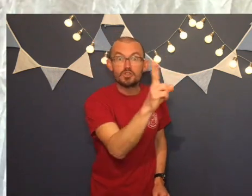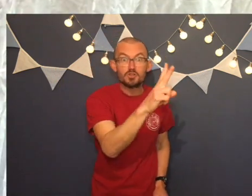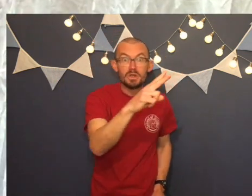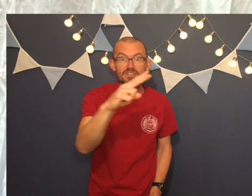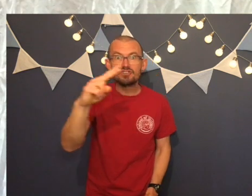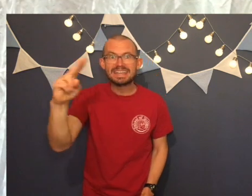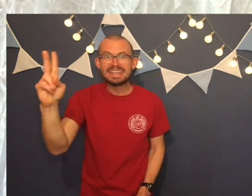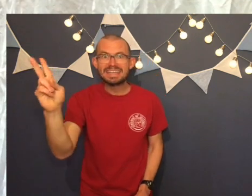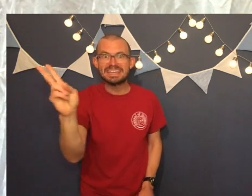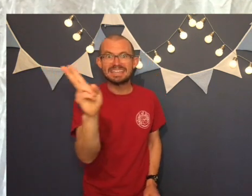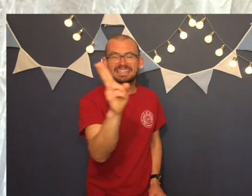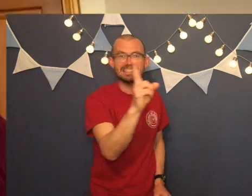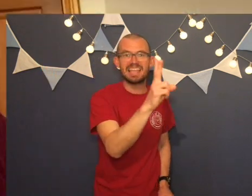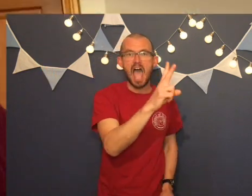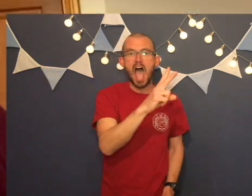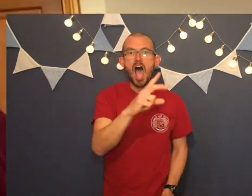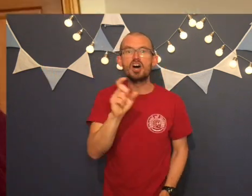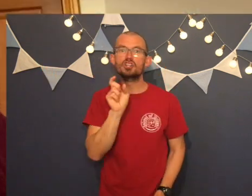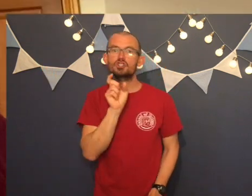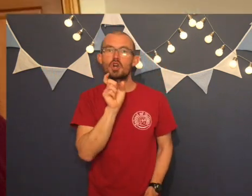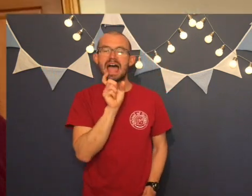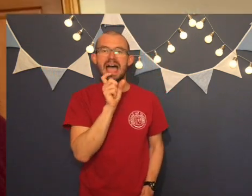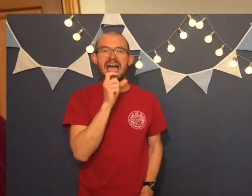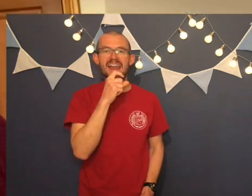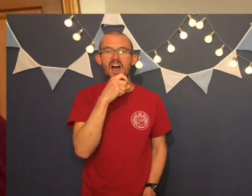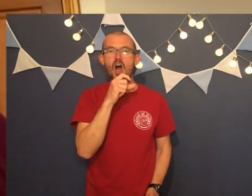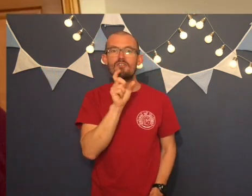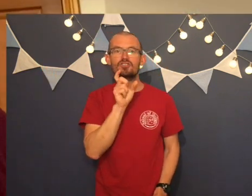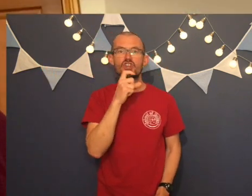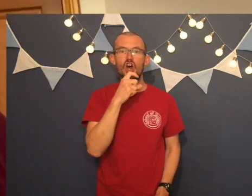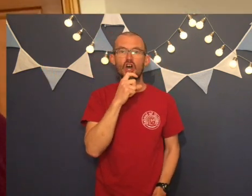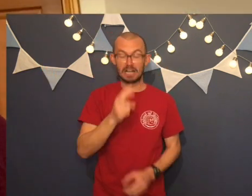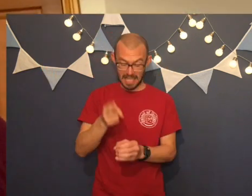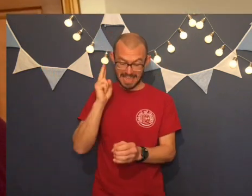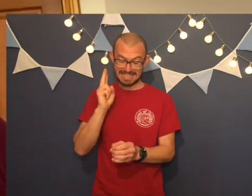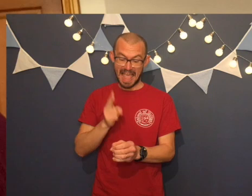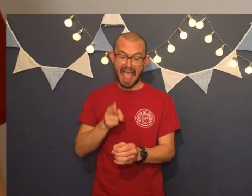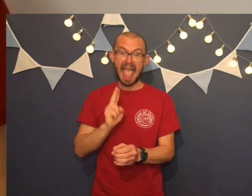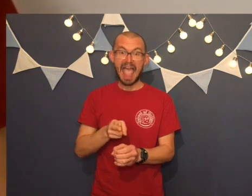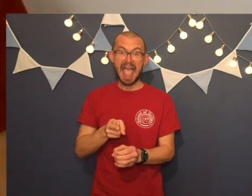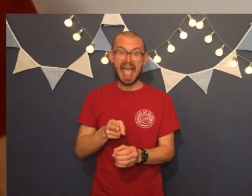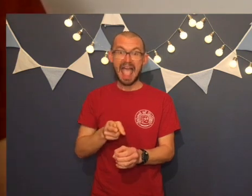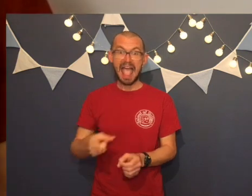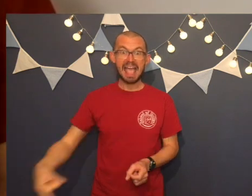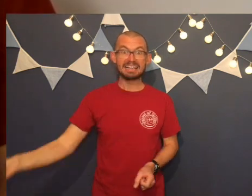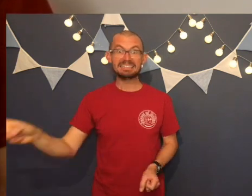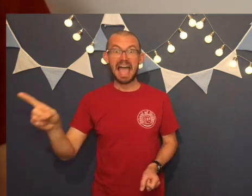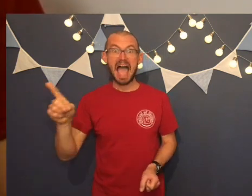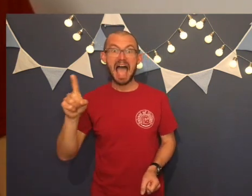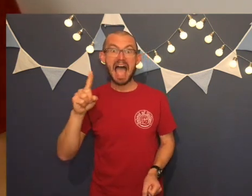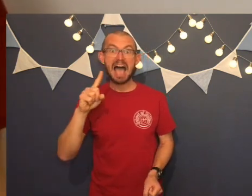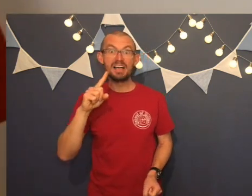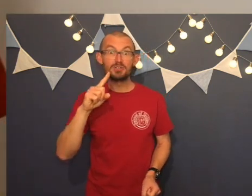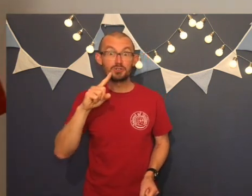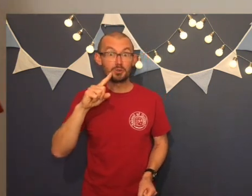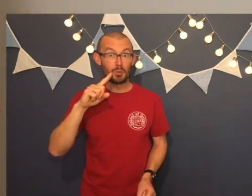for trees. A trail of chocolate eggs